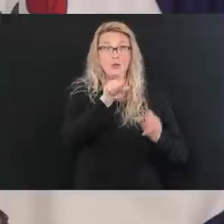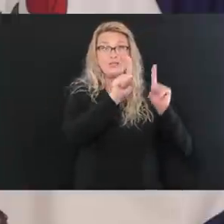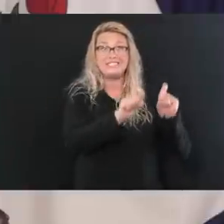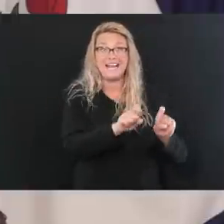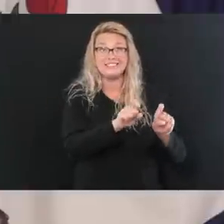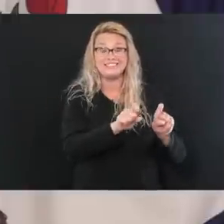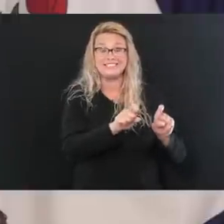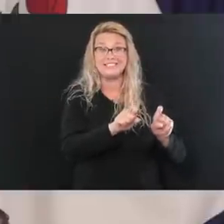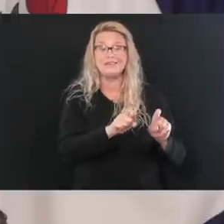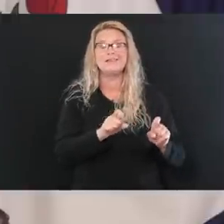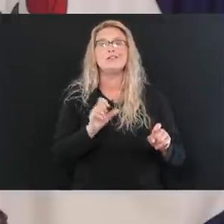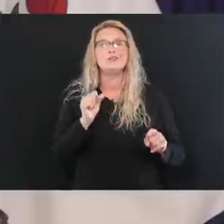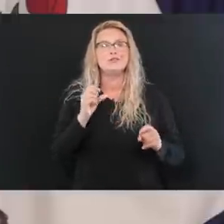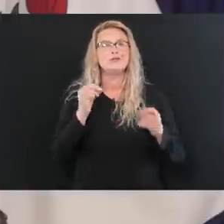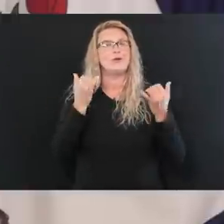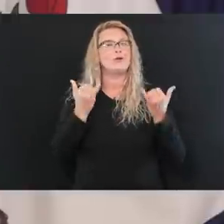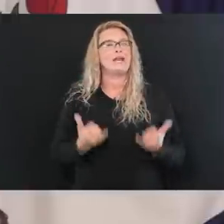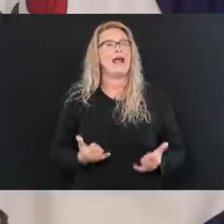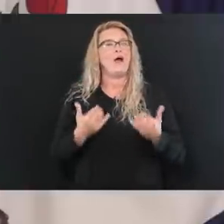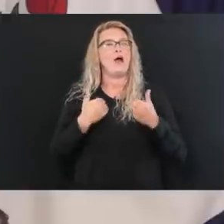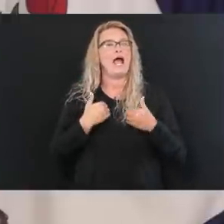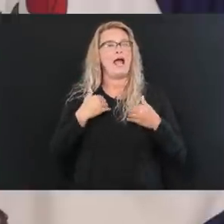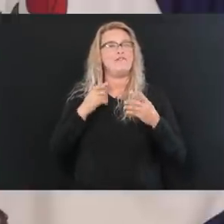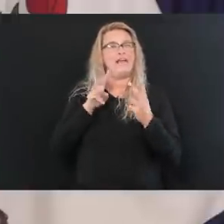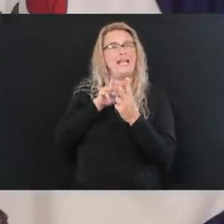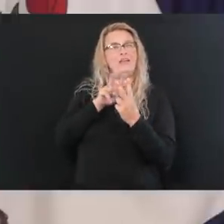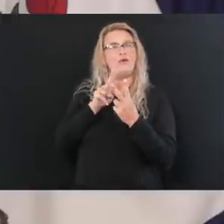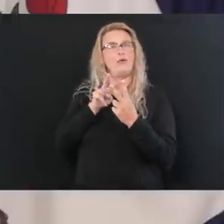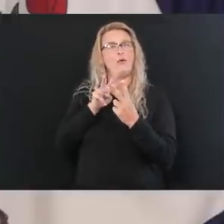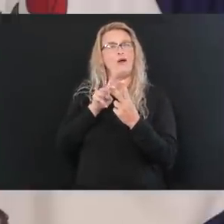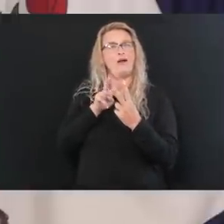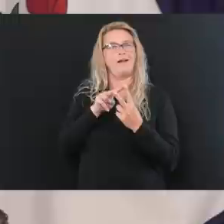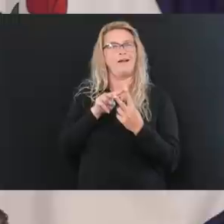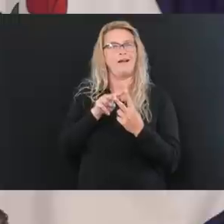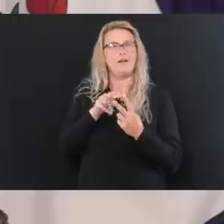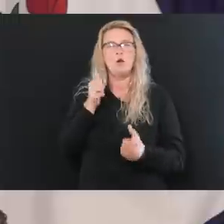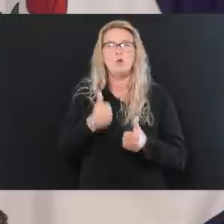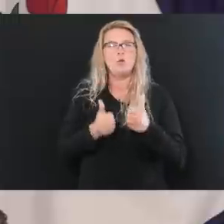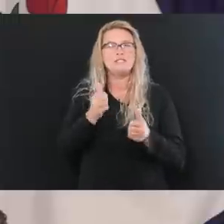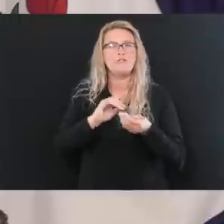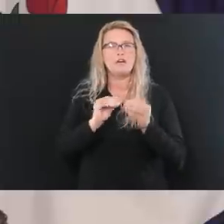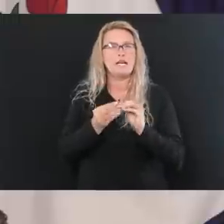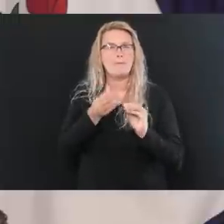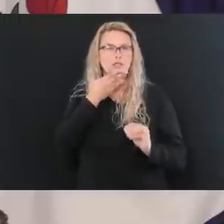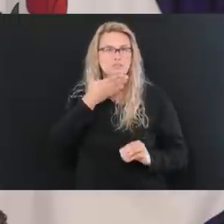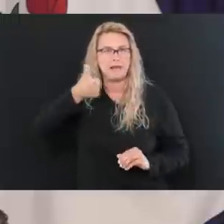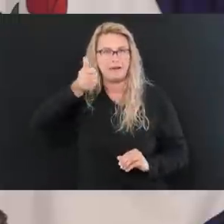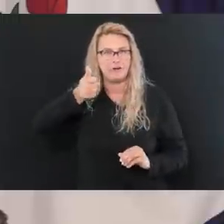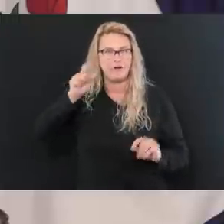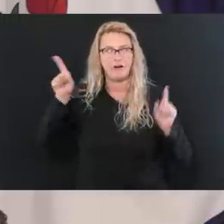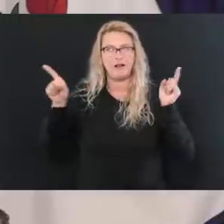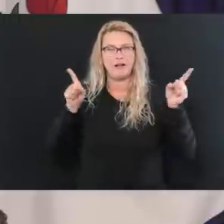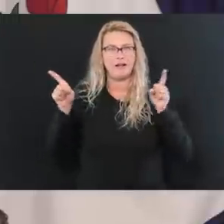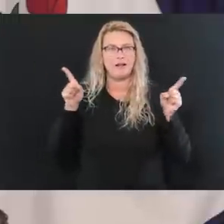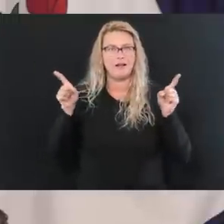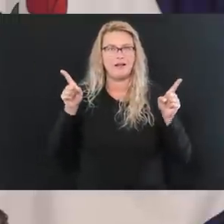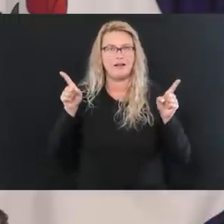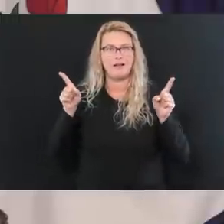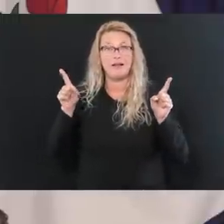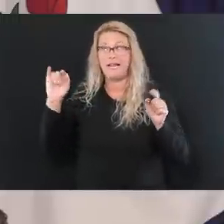we came up with a way that you could have either or whichever's lower, whichever's better for your county.